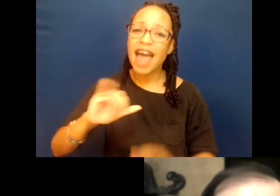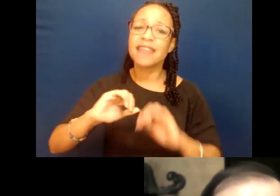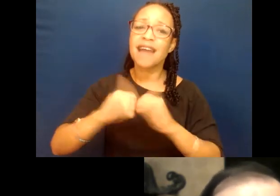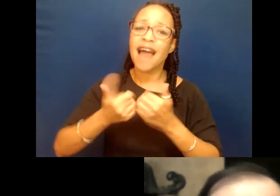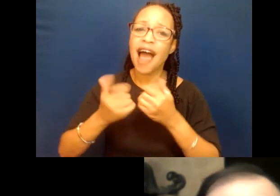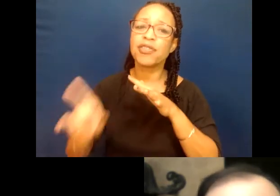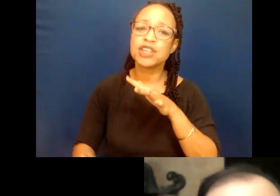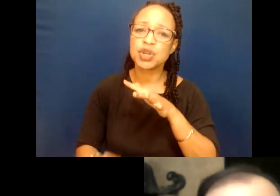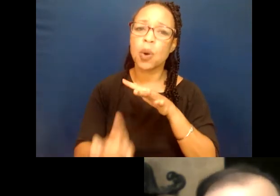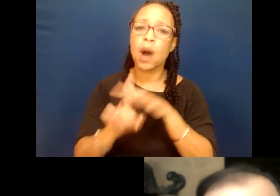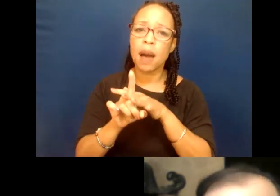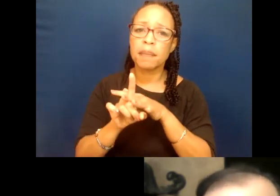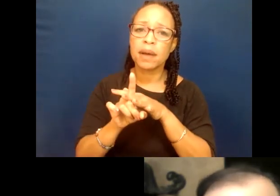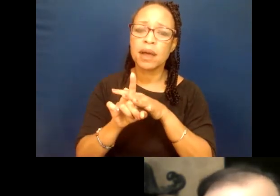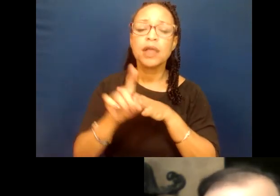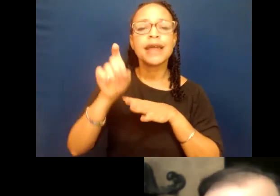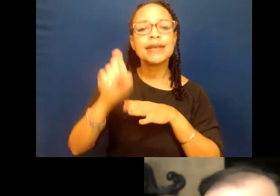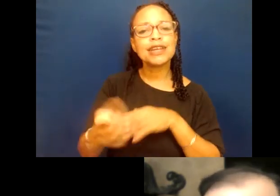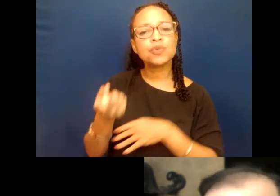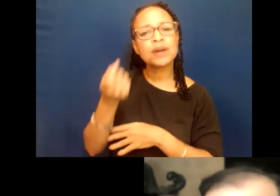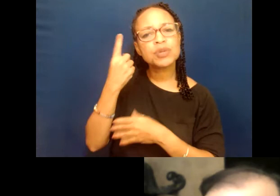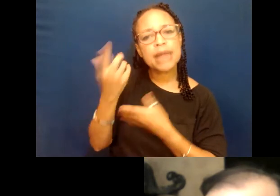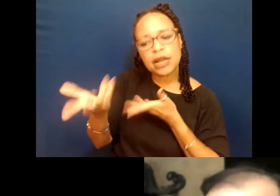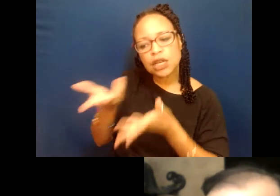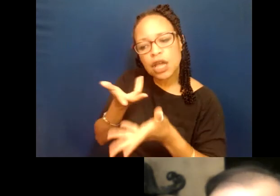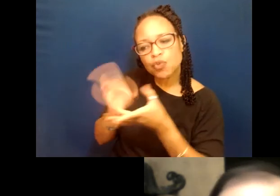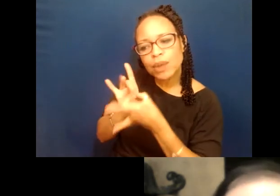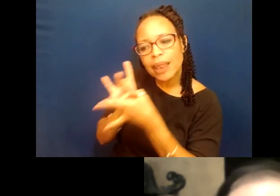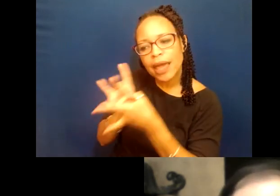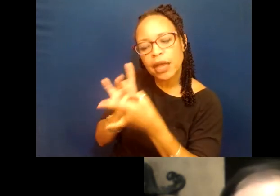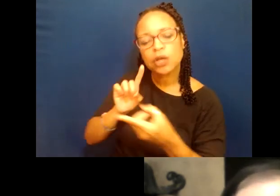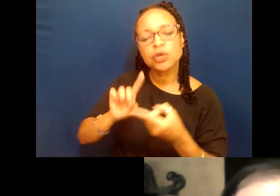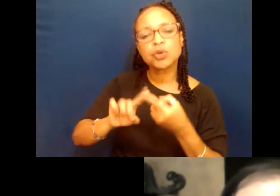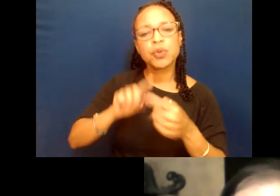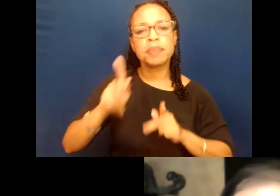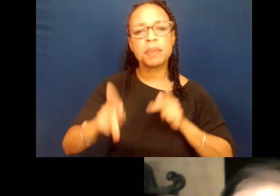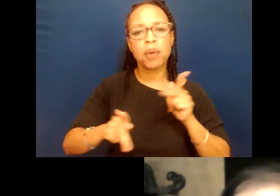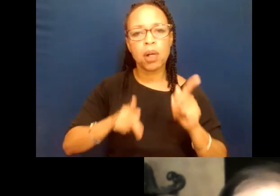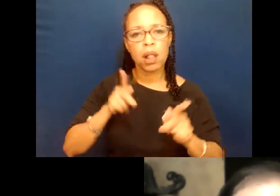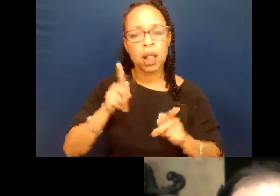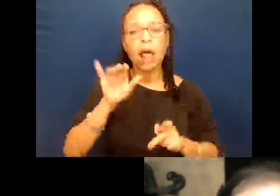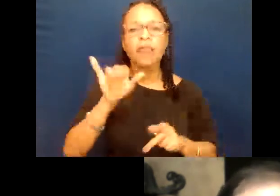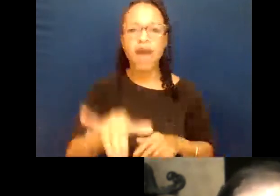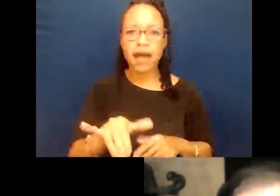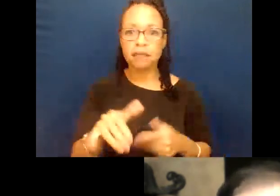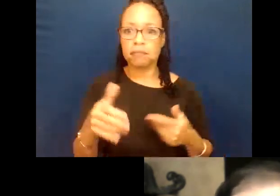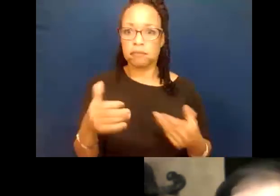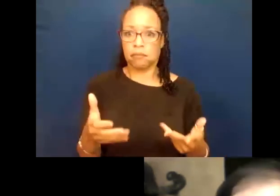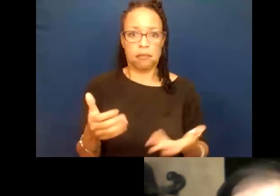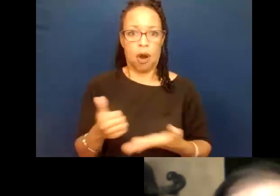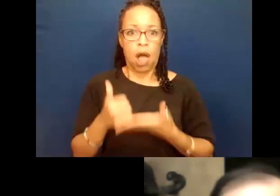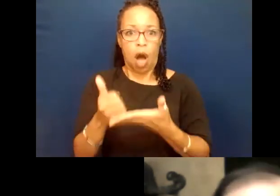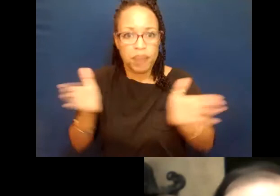They have to relate to the people that are getting them out, and that's us.